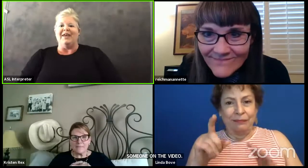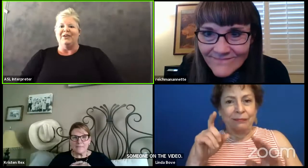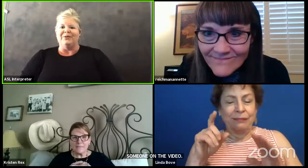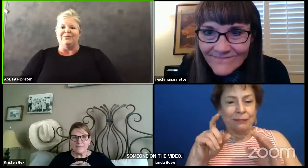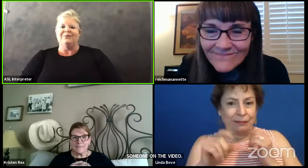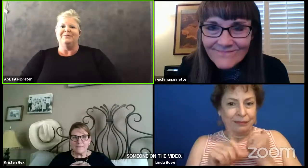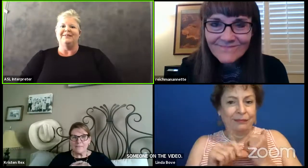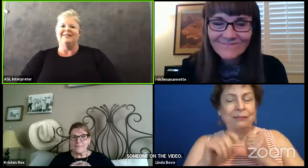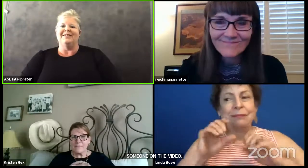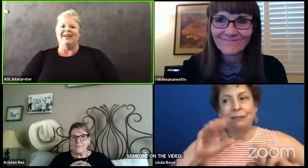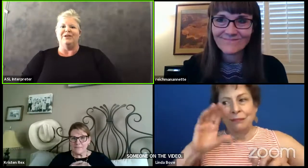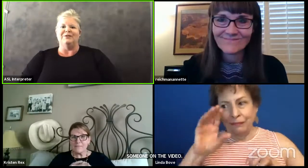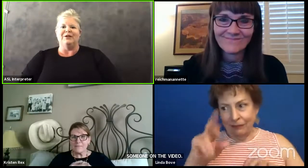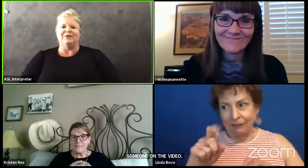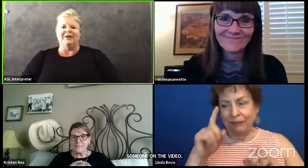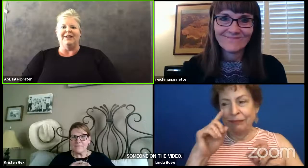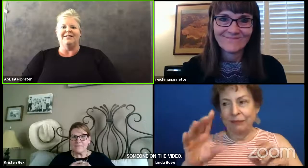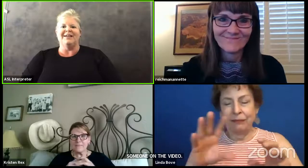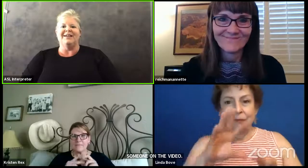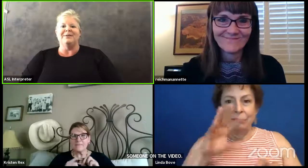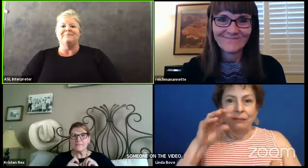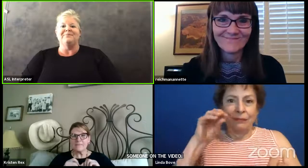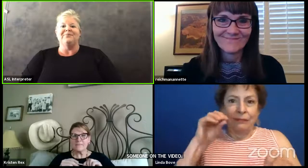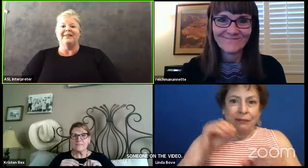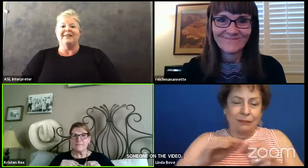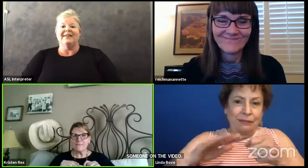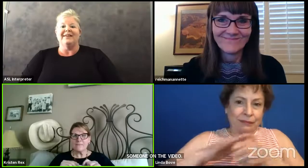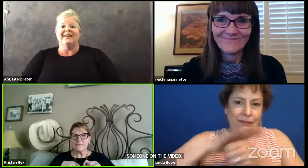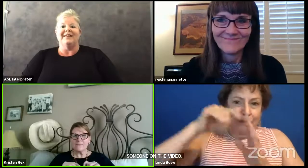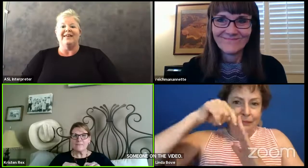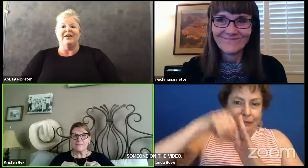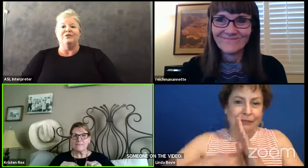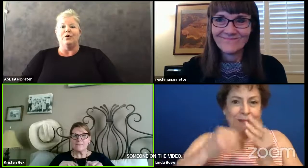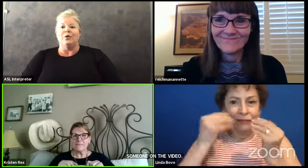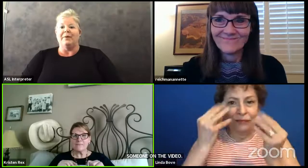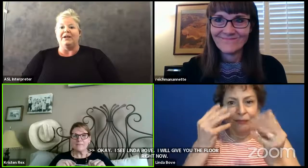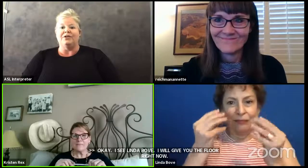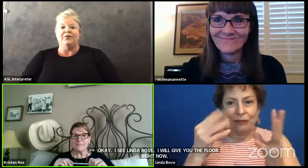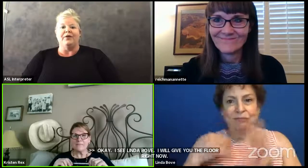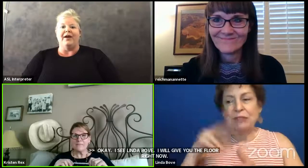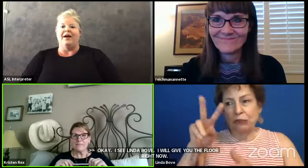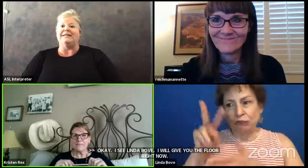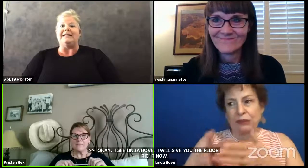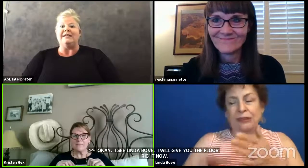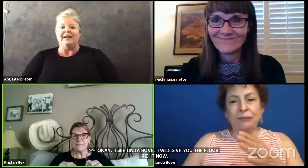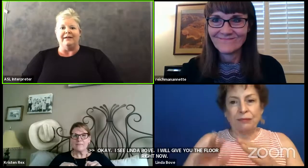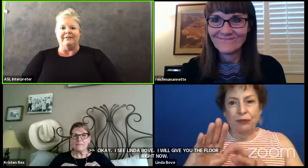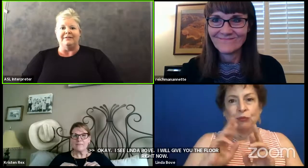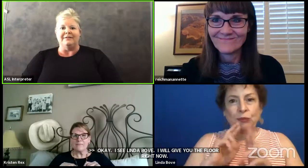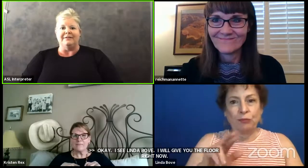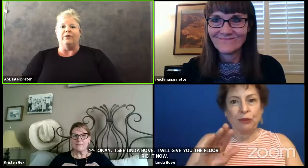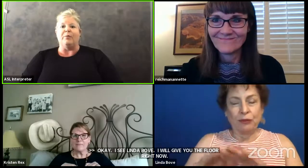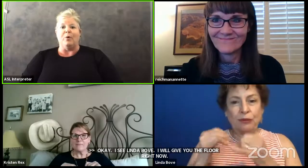Thank you. Thank you. Dr. Rex. Thank you so much for that detailed report.